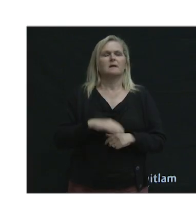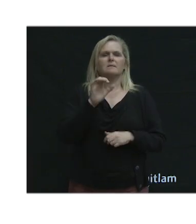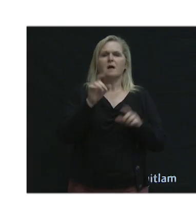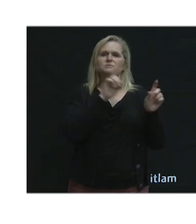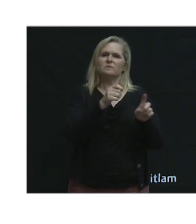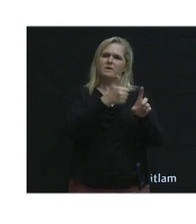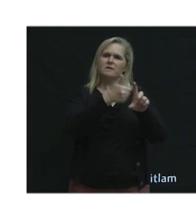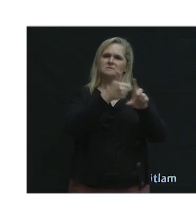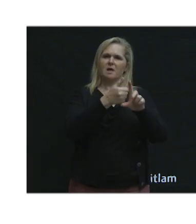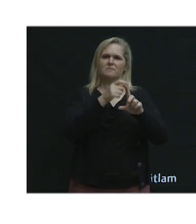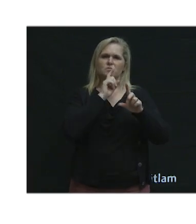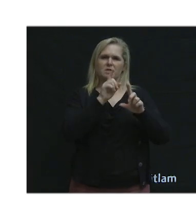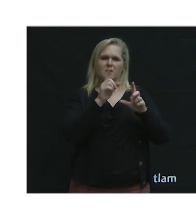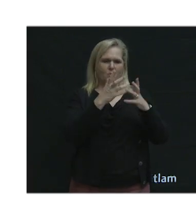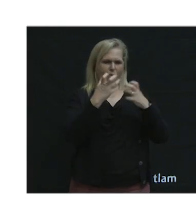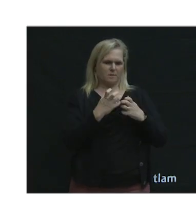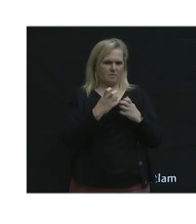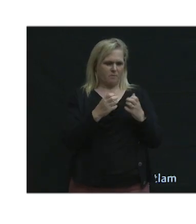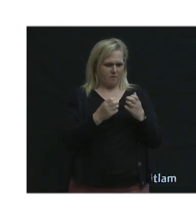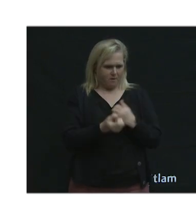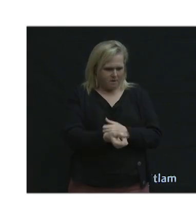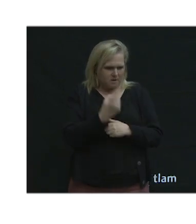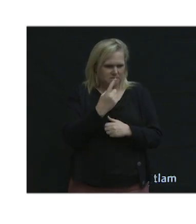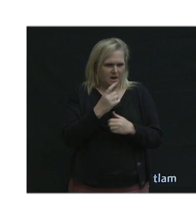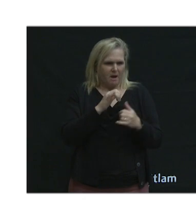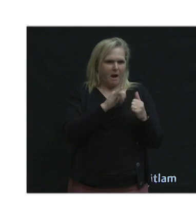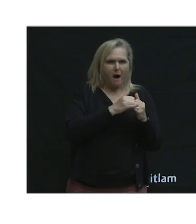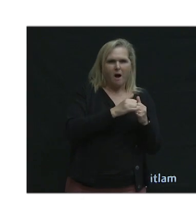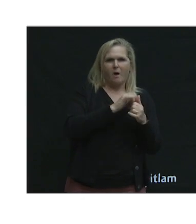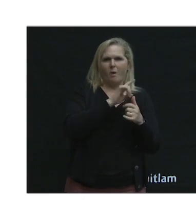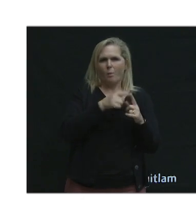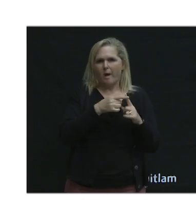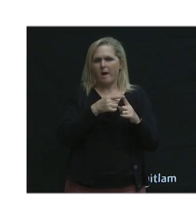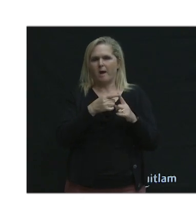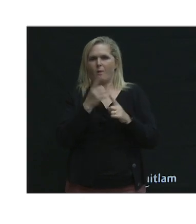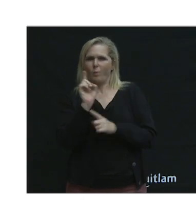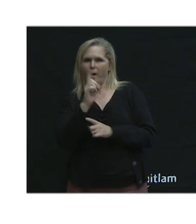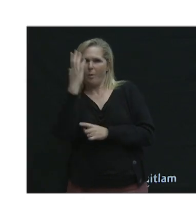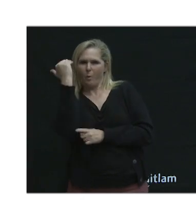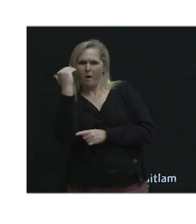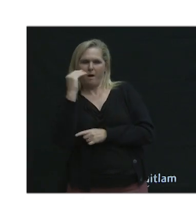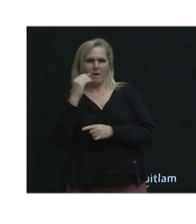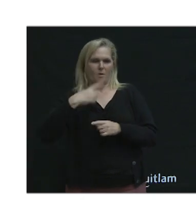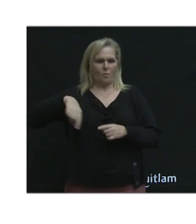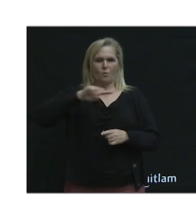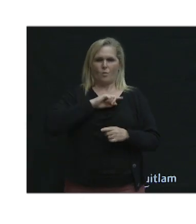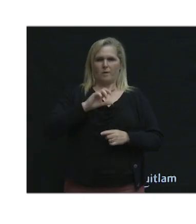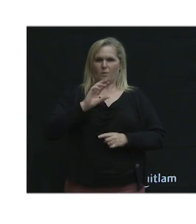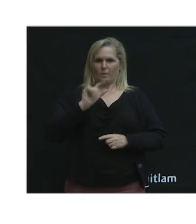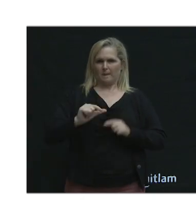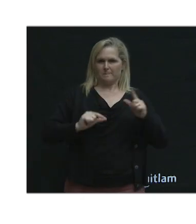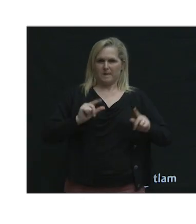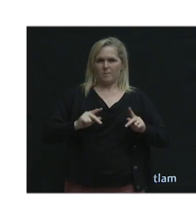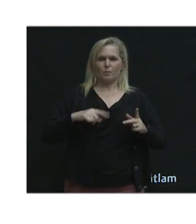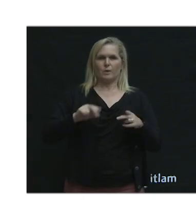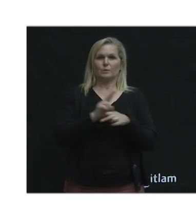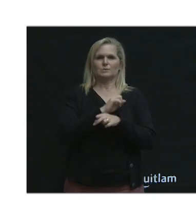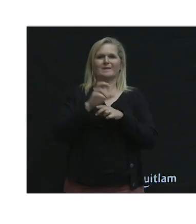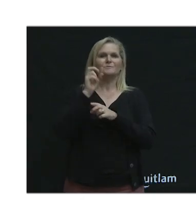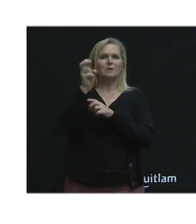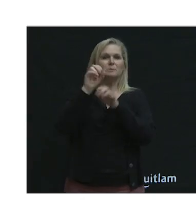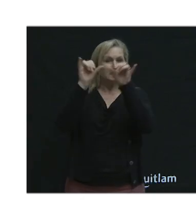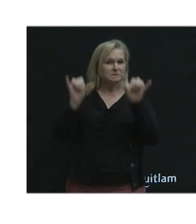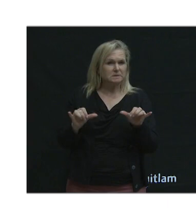that looked at, or other sought to understand how, when, where, and why Kukulun residents were using our transportation system.